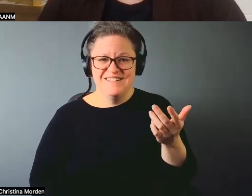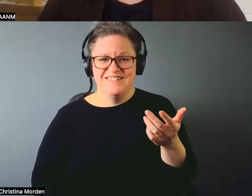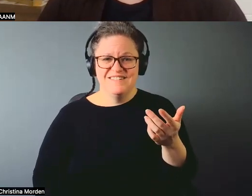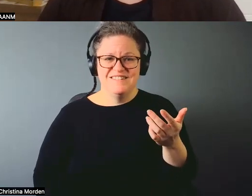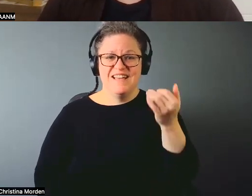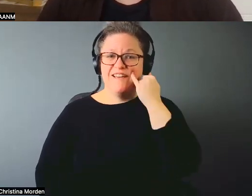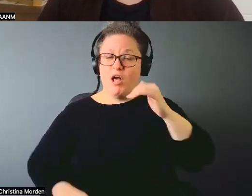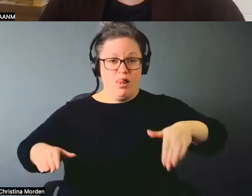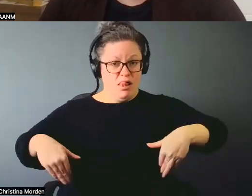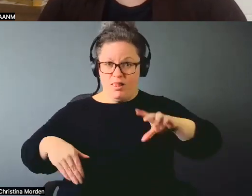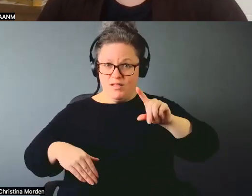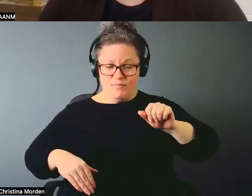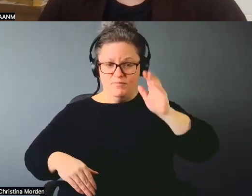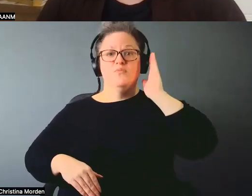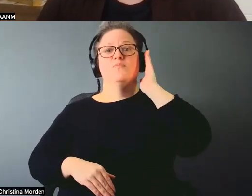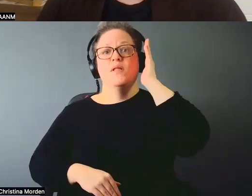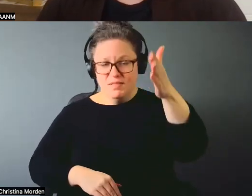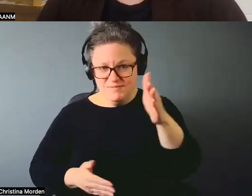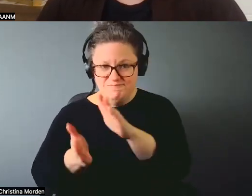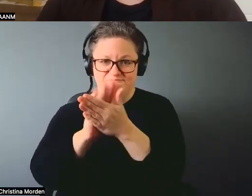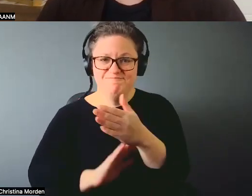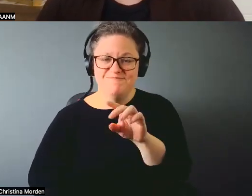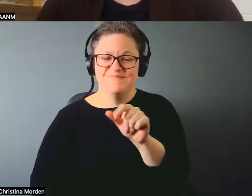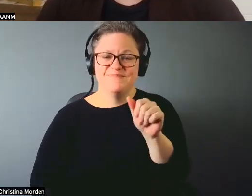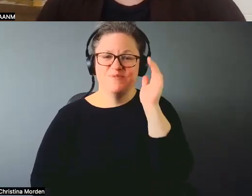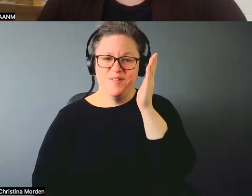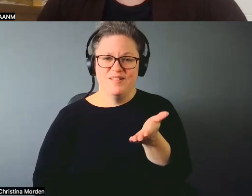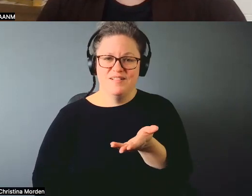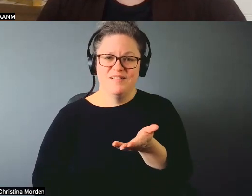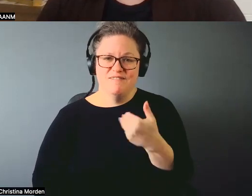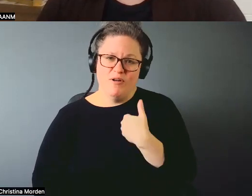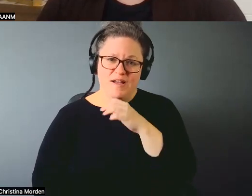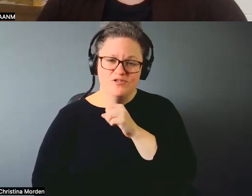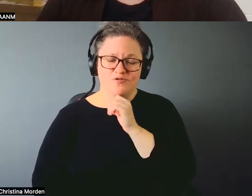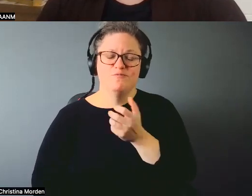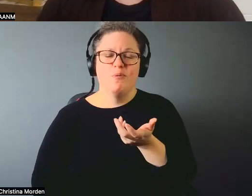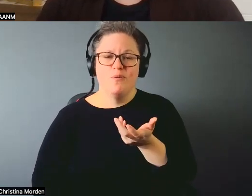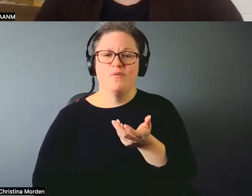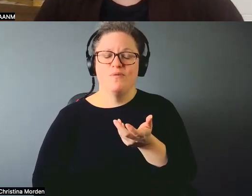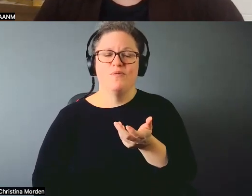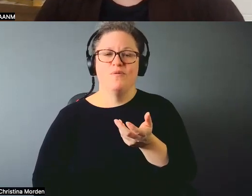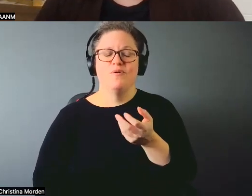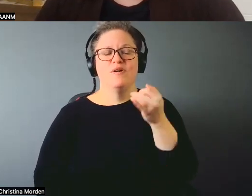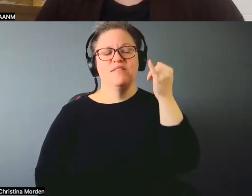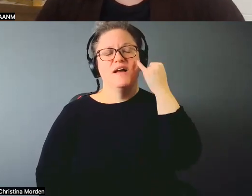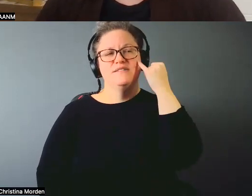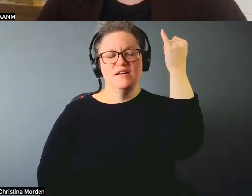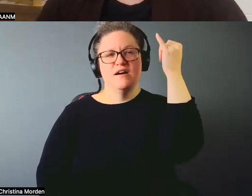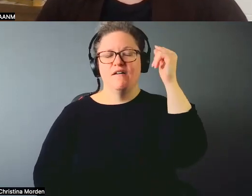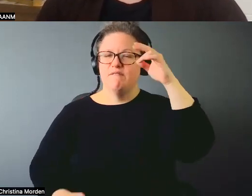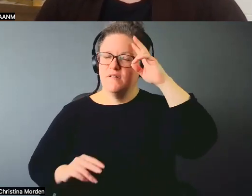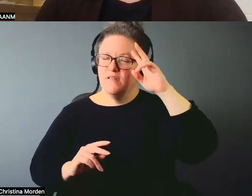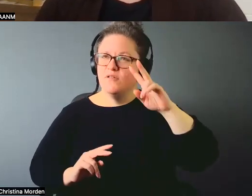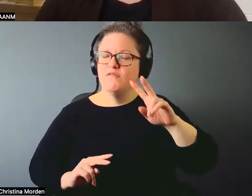if we're not already a disabled person. And so the idea of like looking forward and seeing that